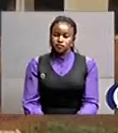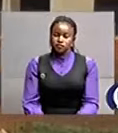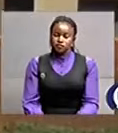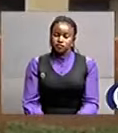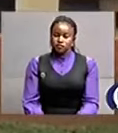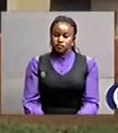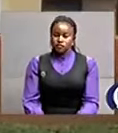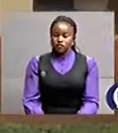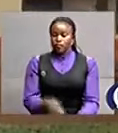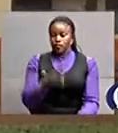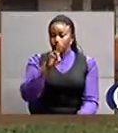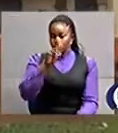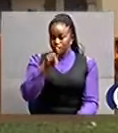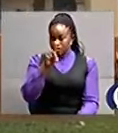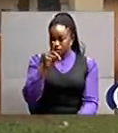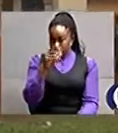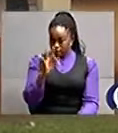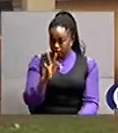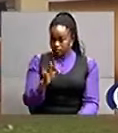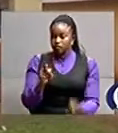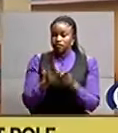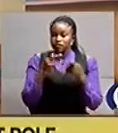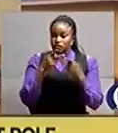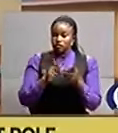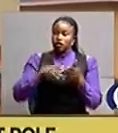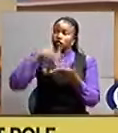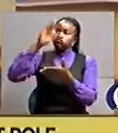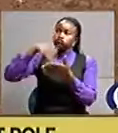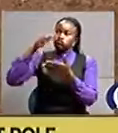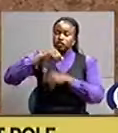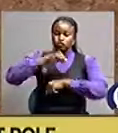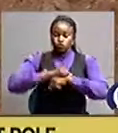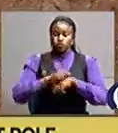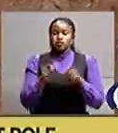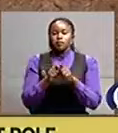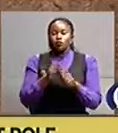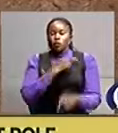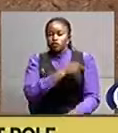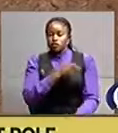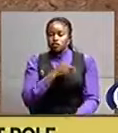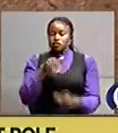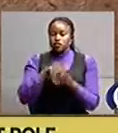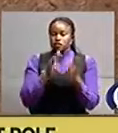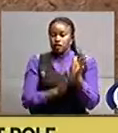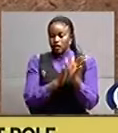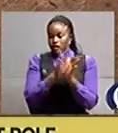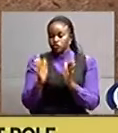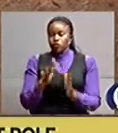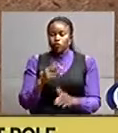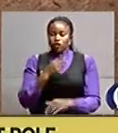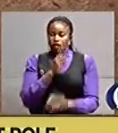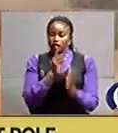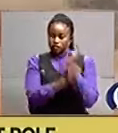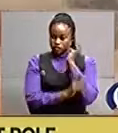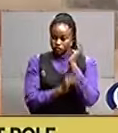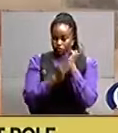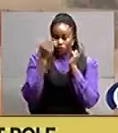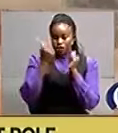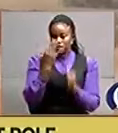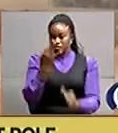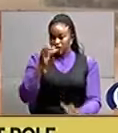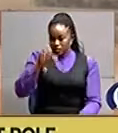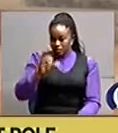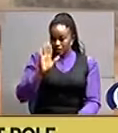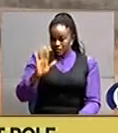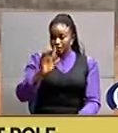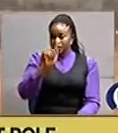uganda people's defense forces has begun a renovating and roofing schools and health centers in nakasongola district as part of the 39th tarehesita